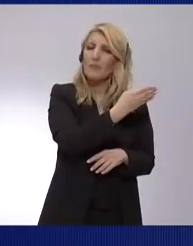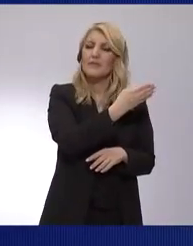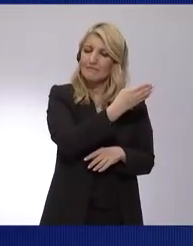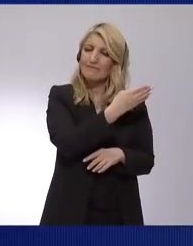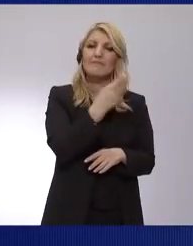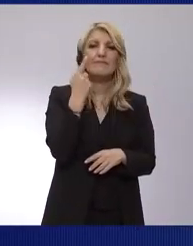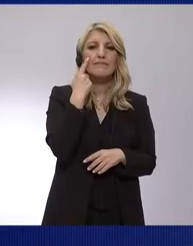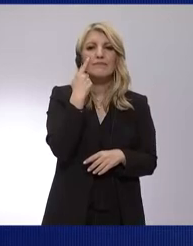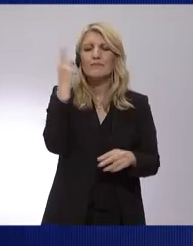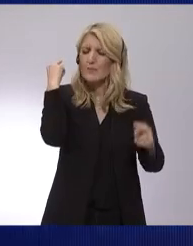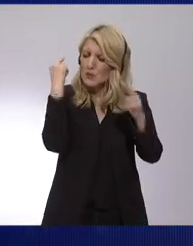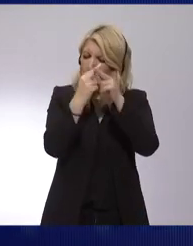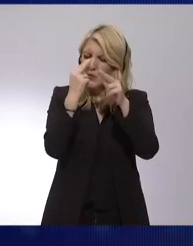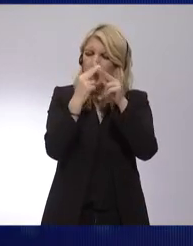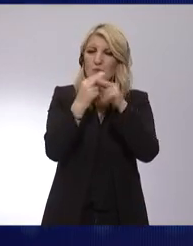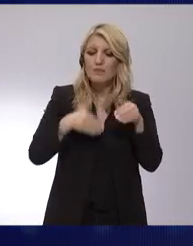history.